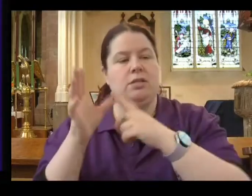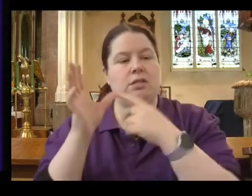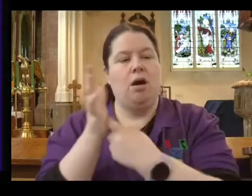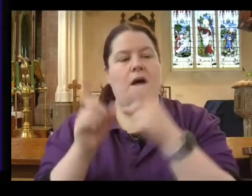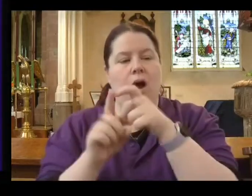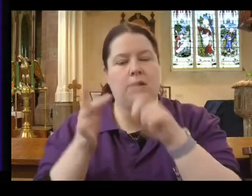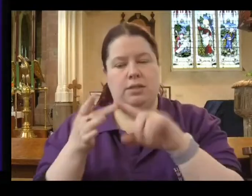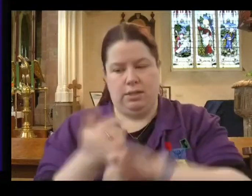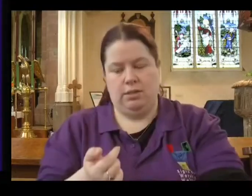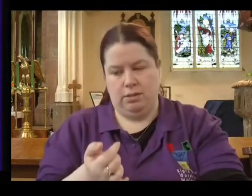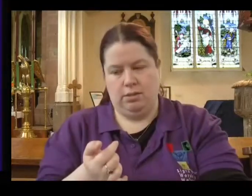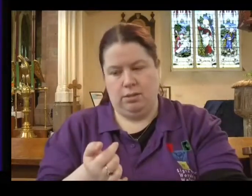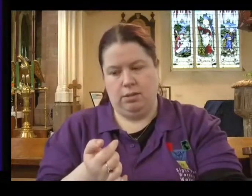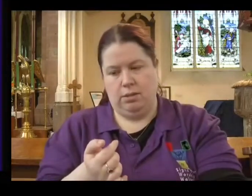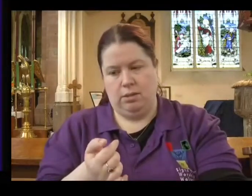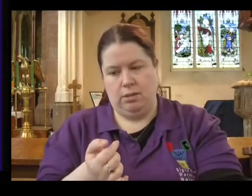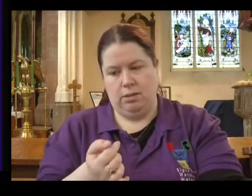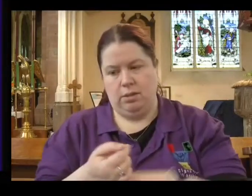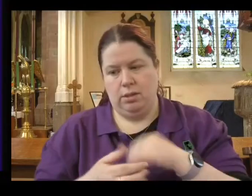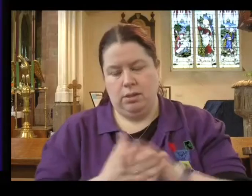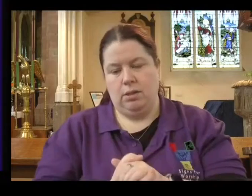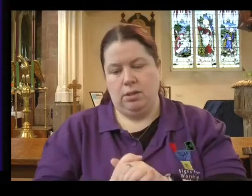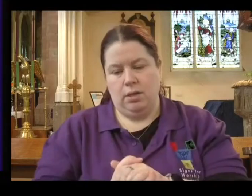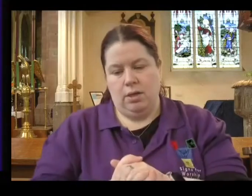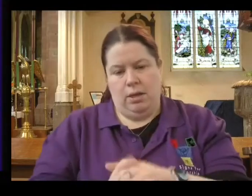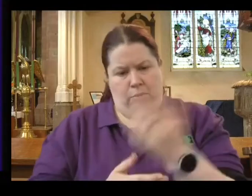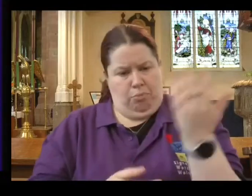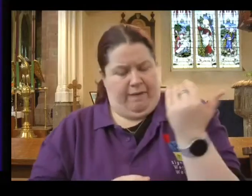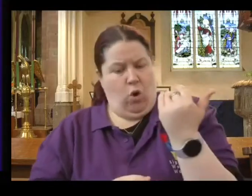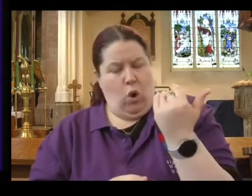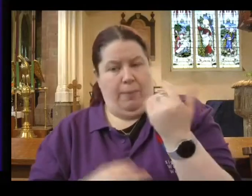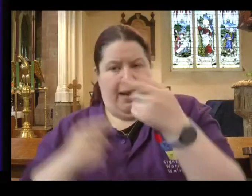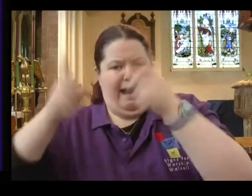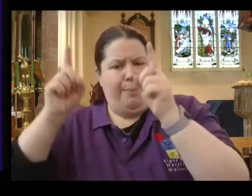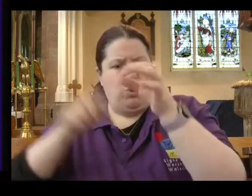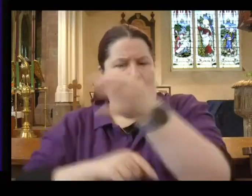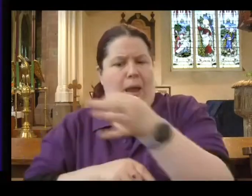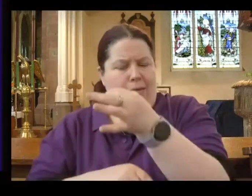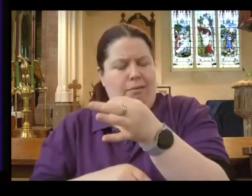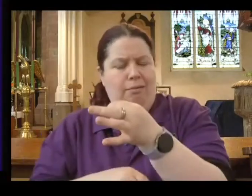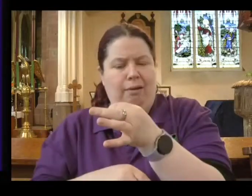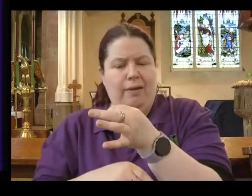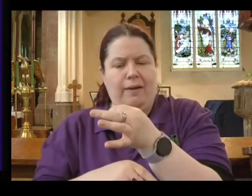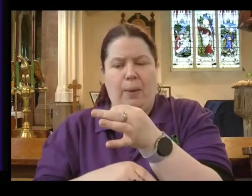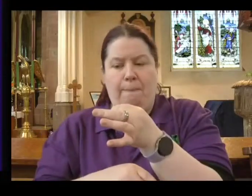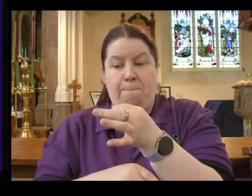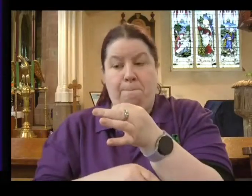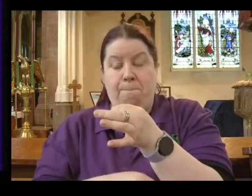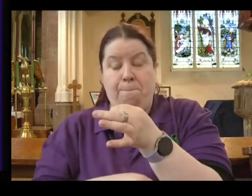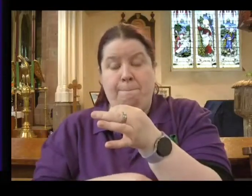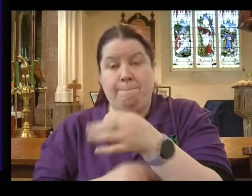illustrious past. Not like Thyatira. It was a former capital city. It was still perceived